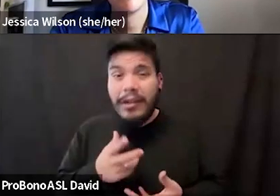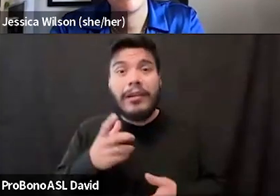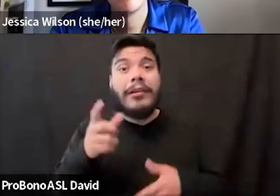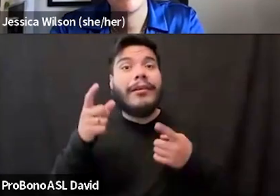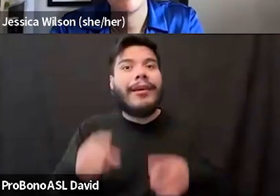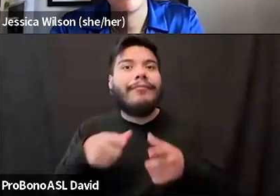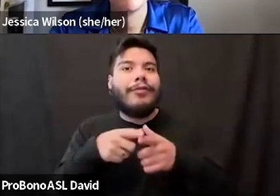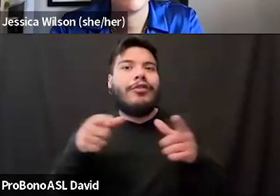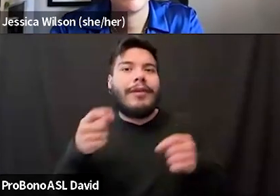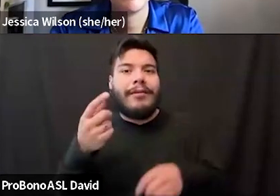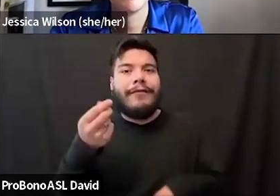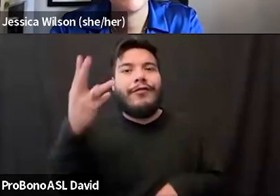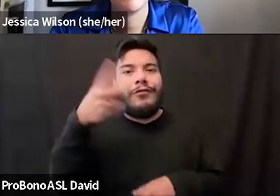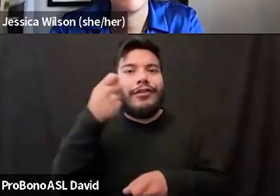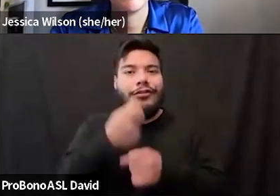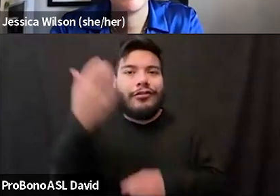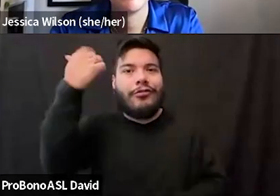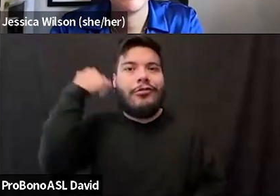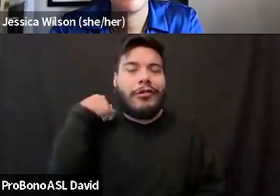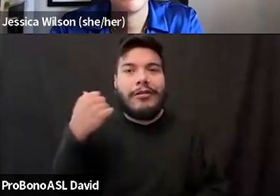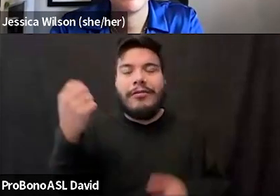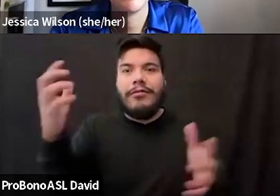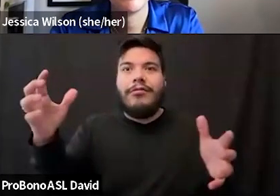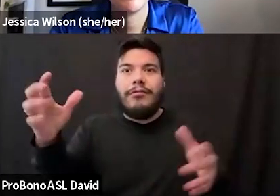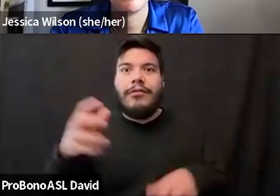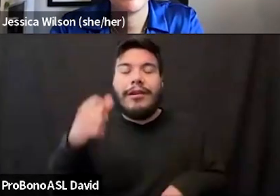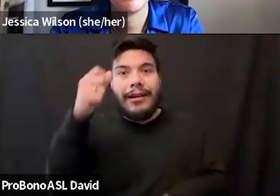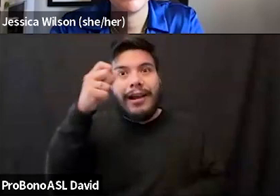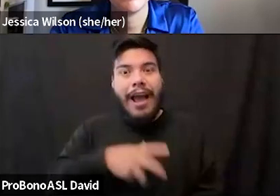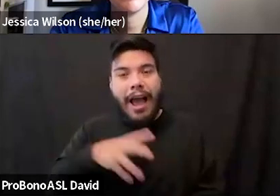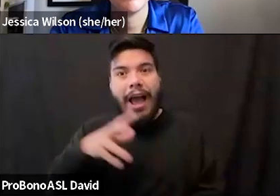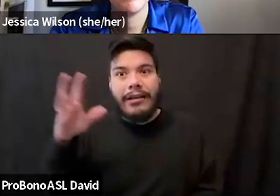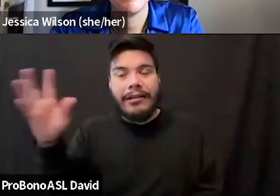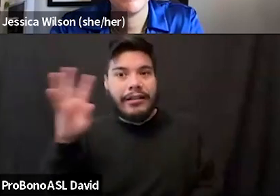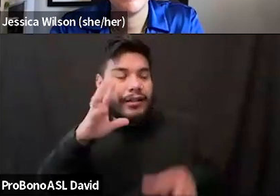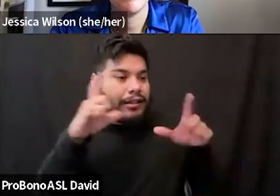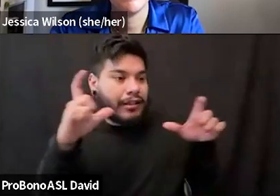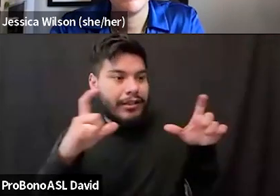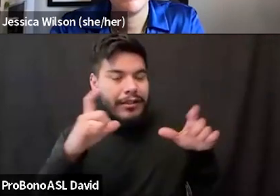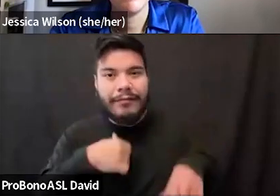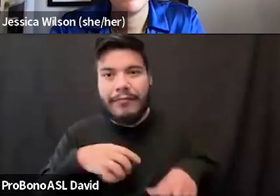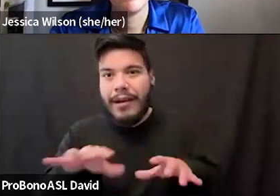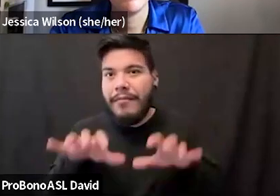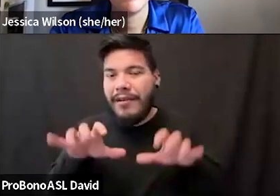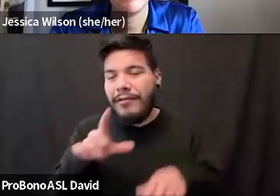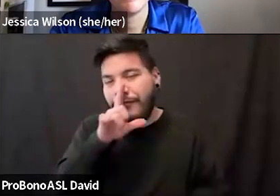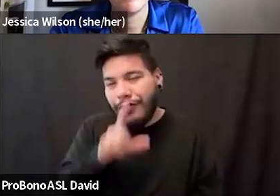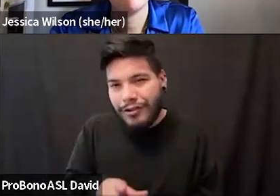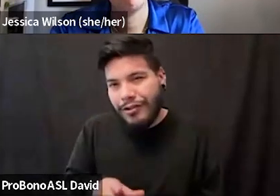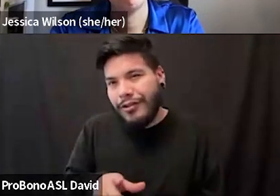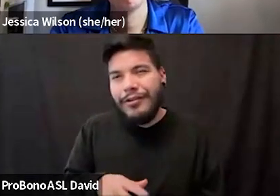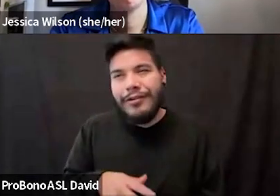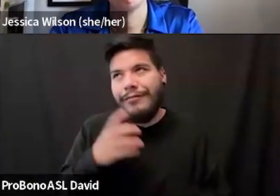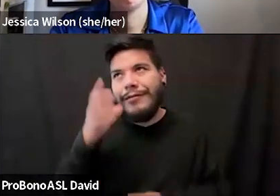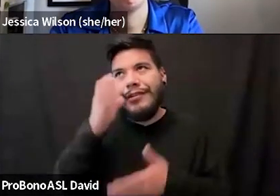a few years ago and a bunch of guys were taking pictures of it. Uh, so I'm sure there's pictures of my ass